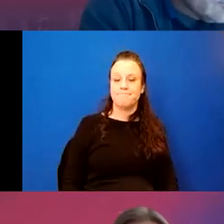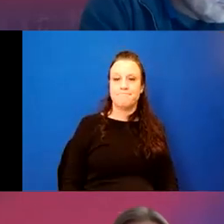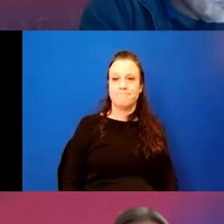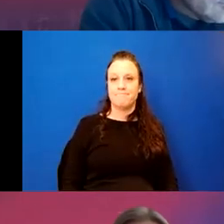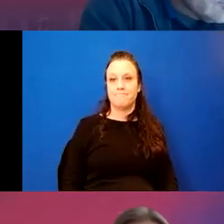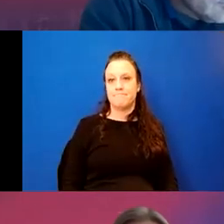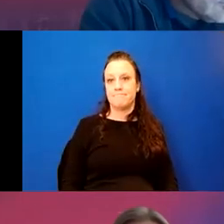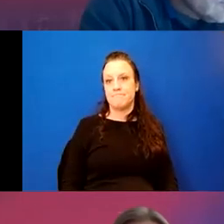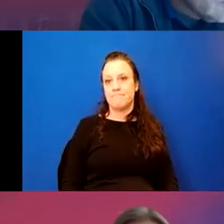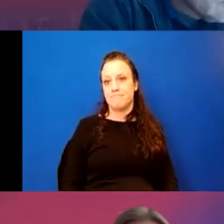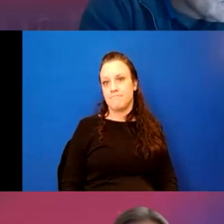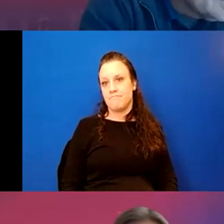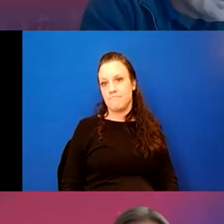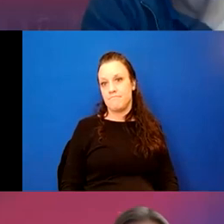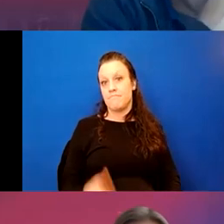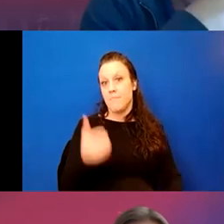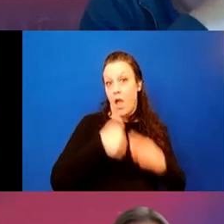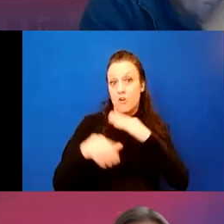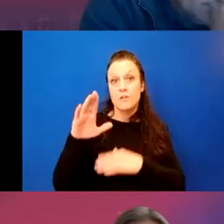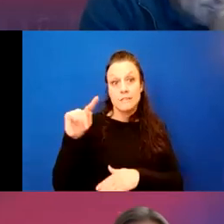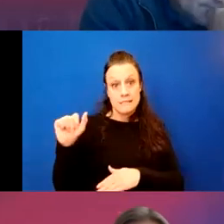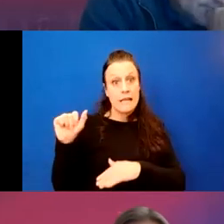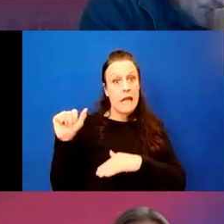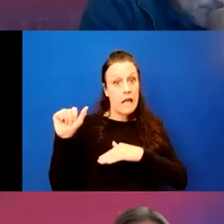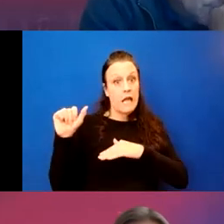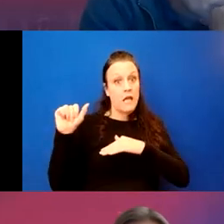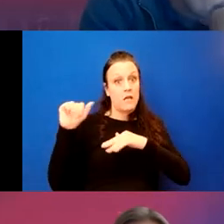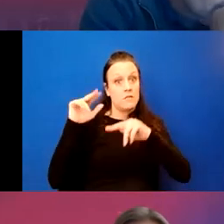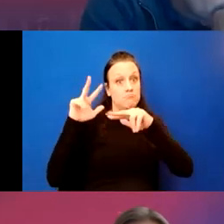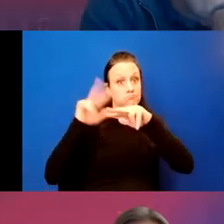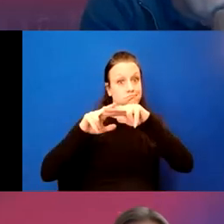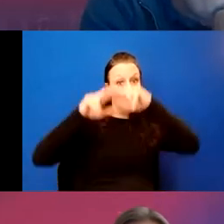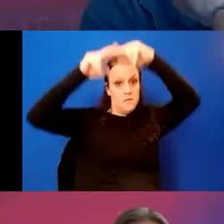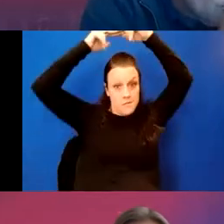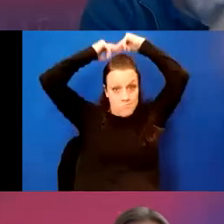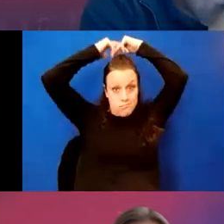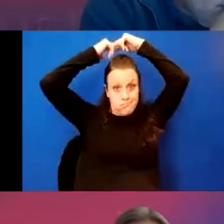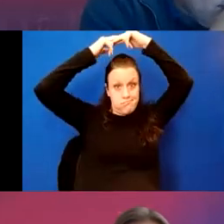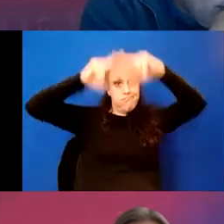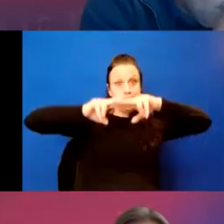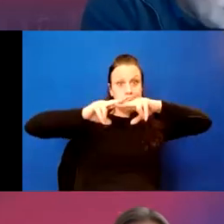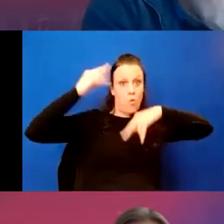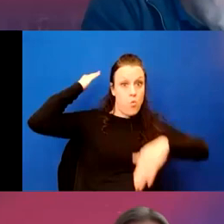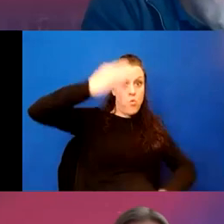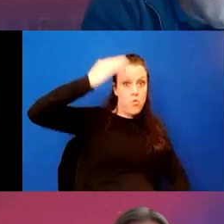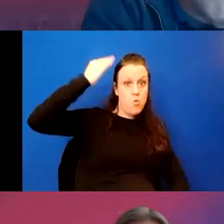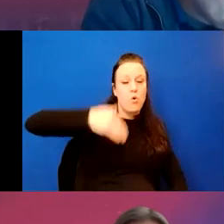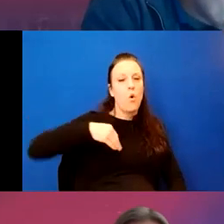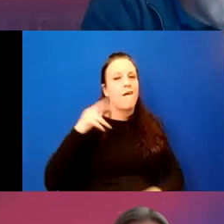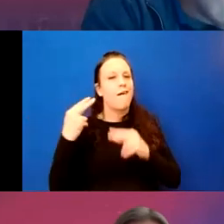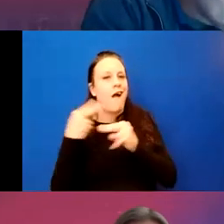underneath a, uh, a CTA structure when the train goes over, um, in the area of a highway,